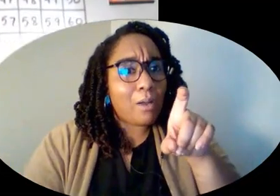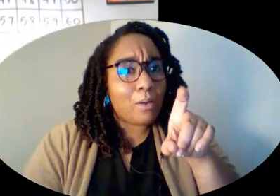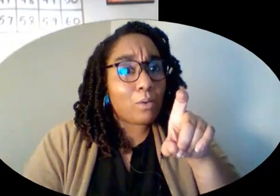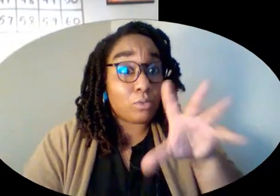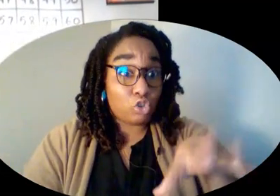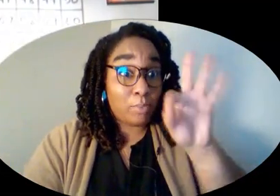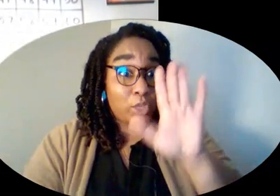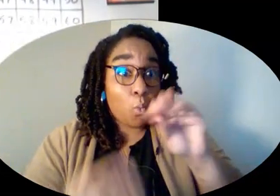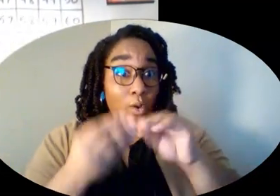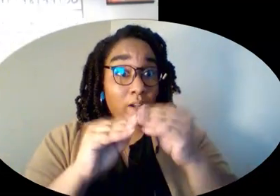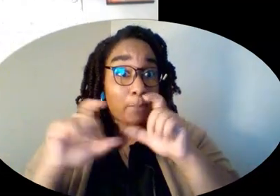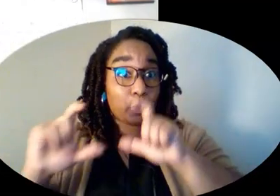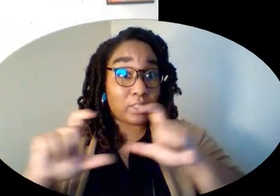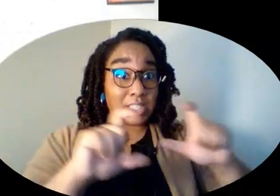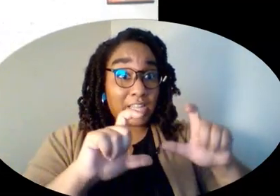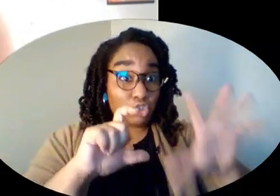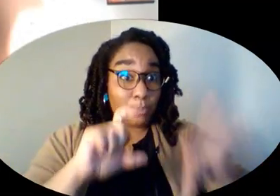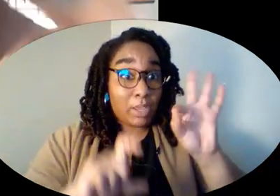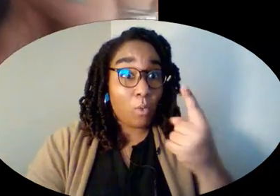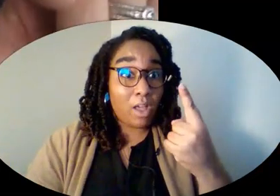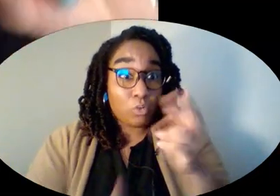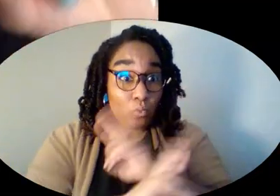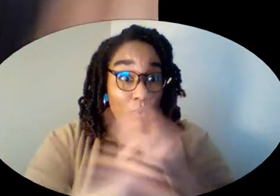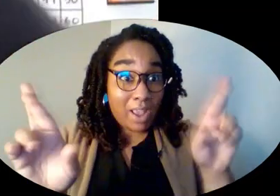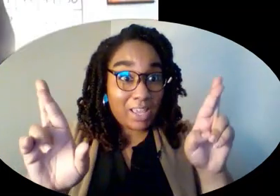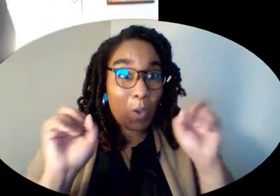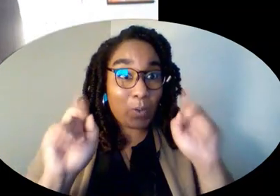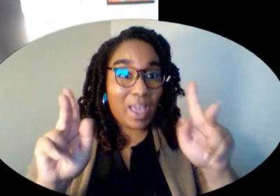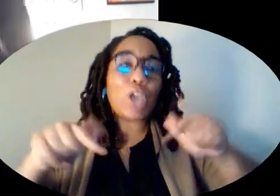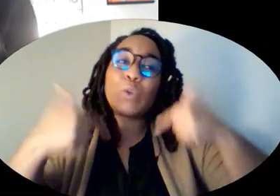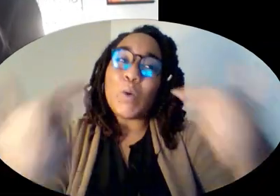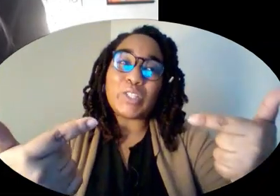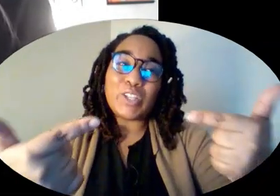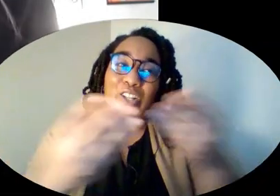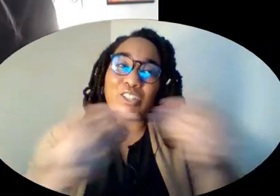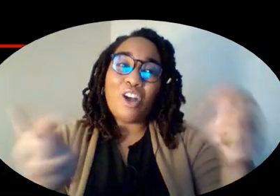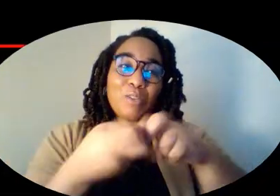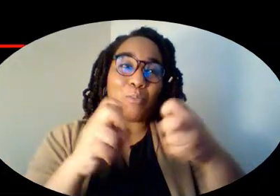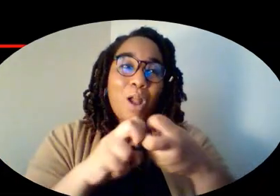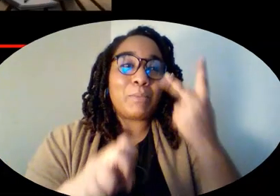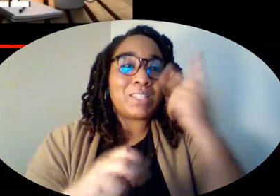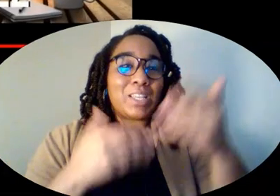pick your number set? Are you ready? All right. Your turn. Go solve. See you next time.